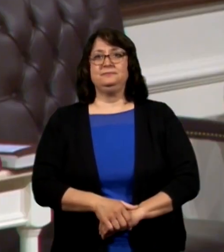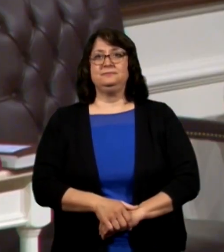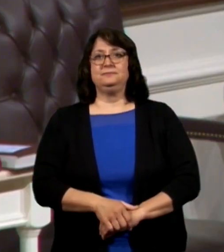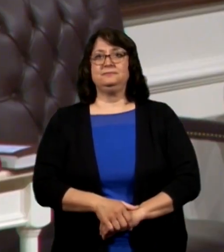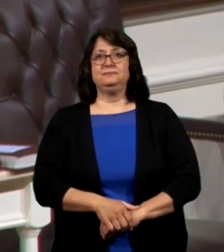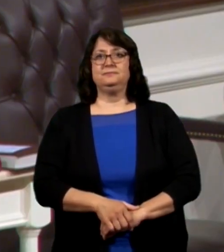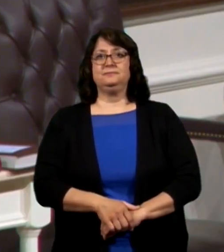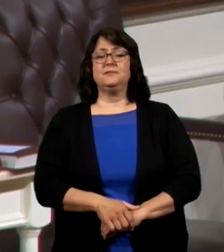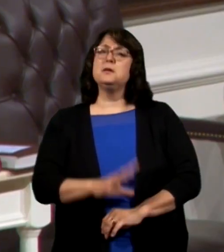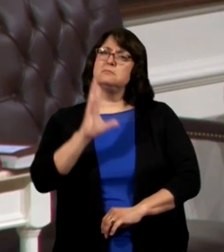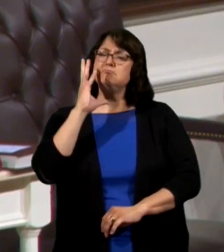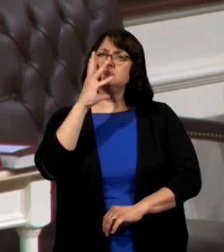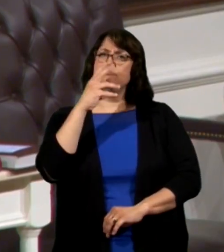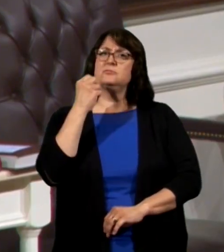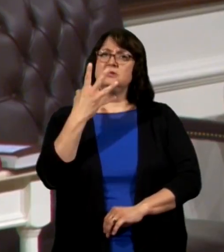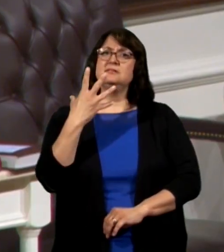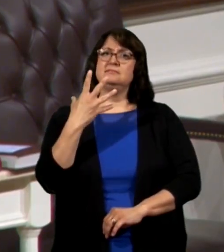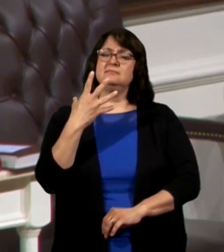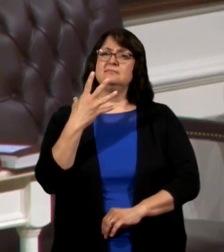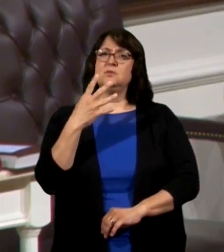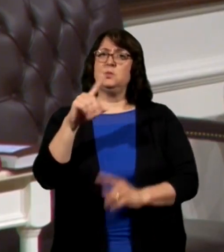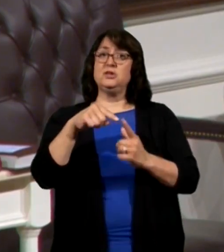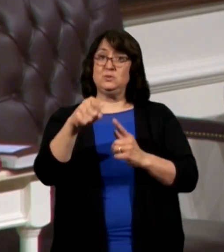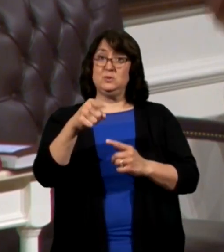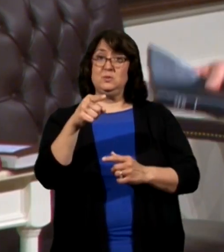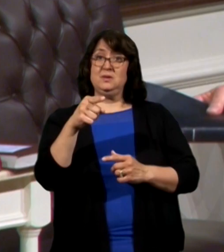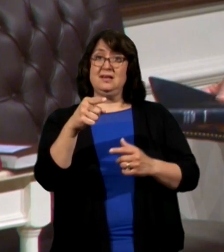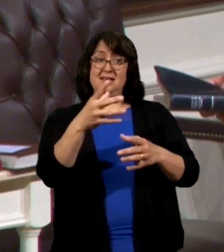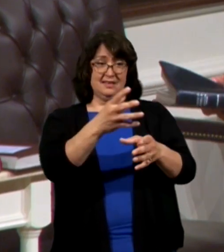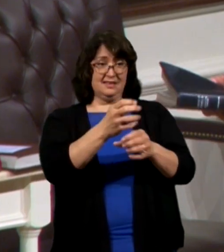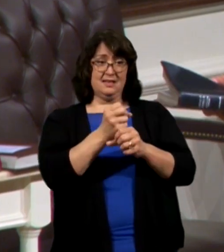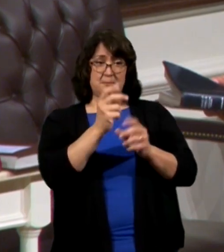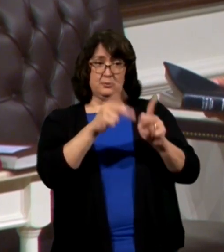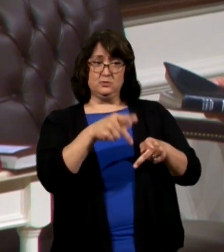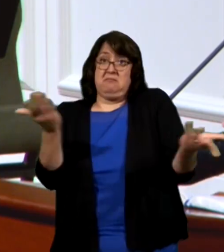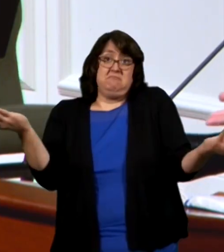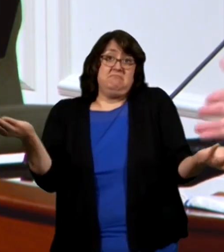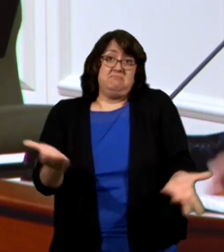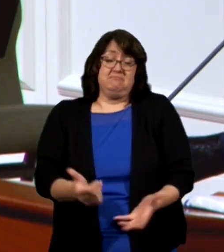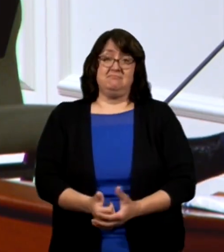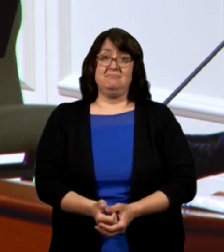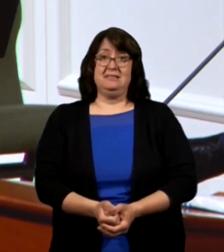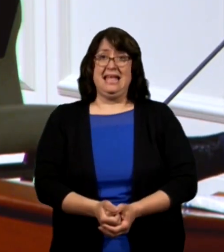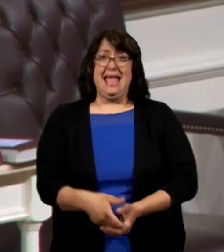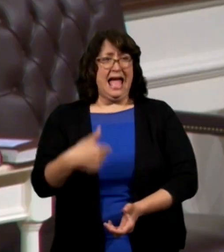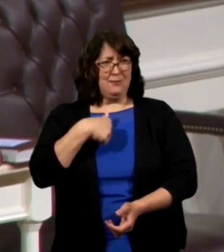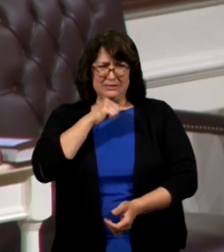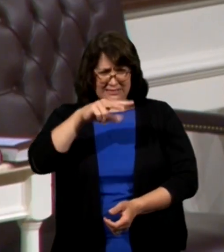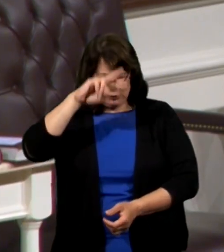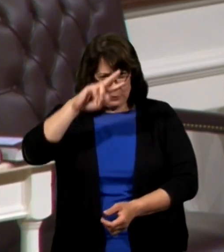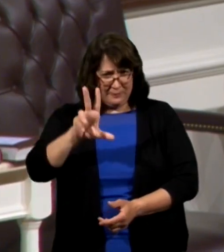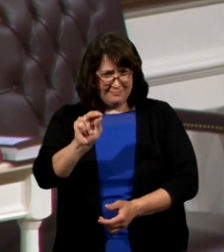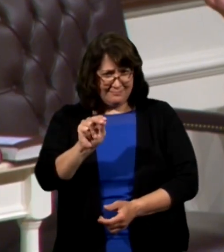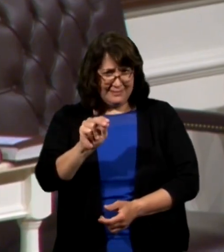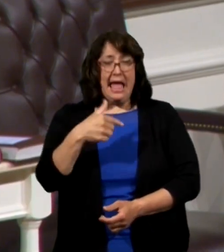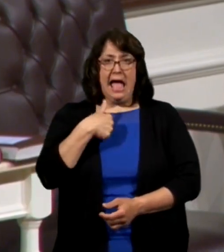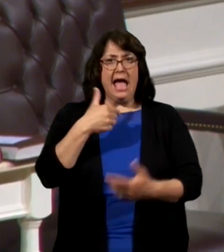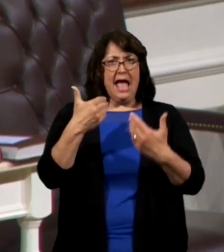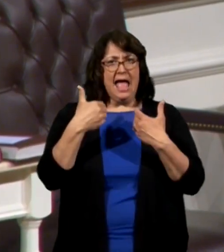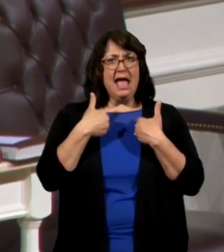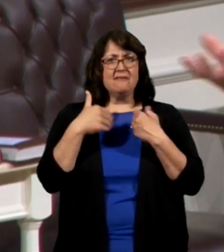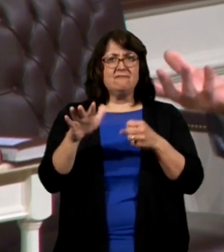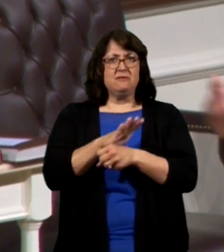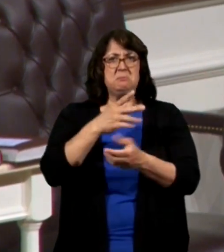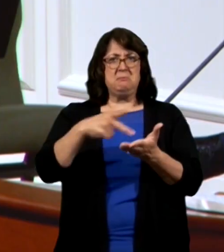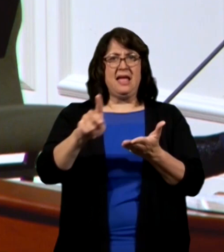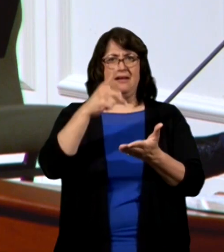the beauty, when you take somebody who's never read the Bible, I wasn't stupid. I had a full-ride scholarship